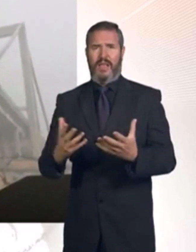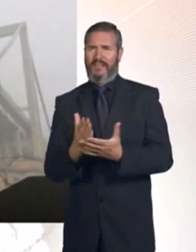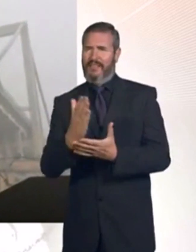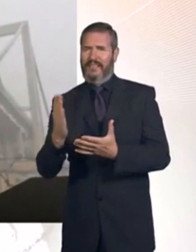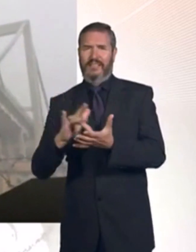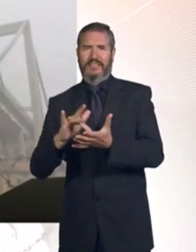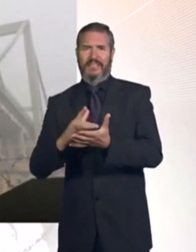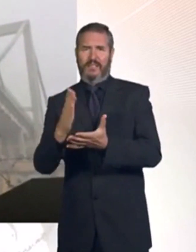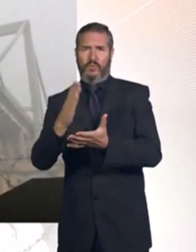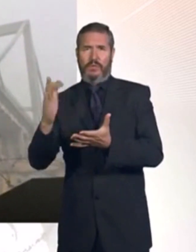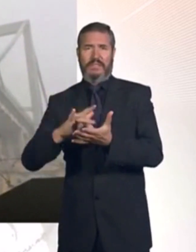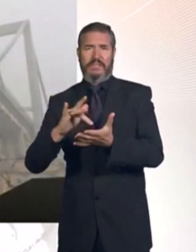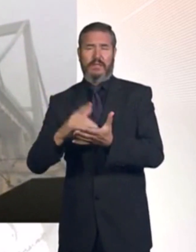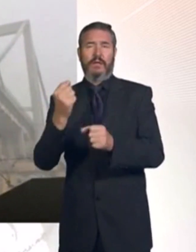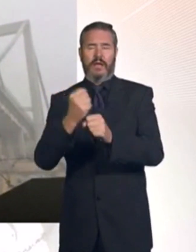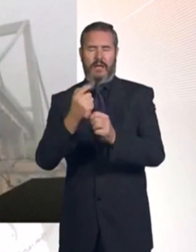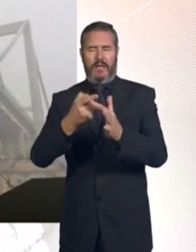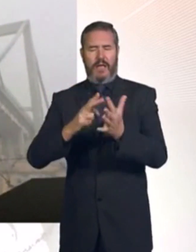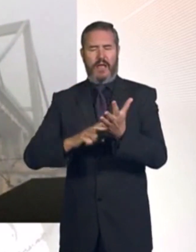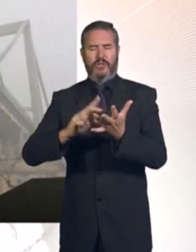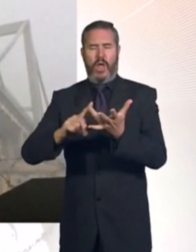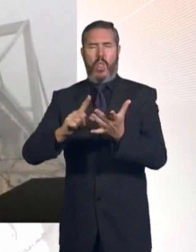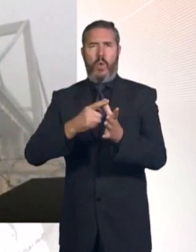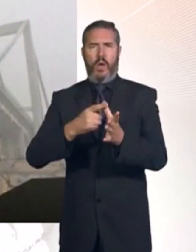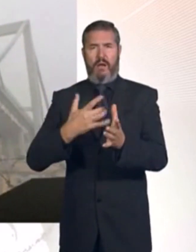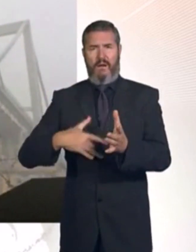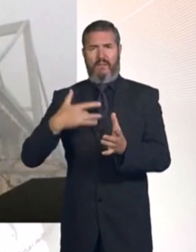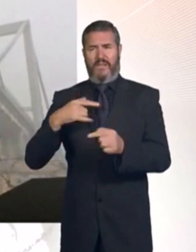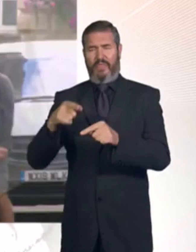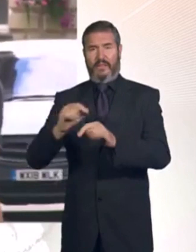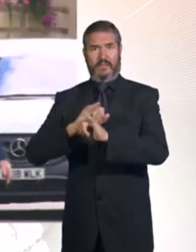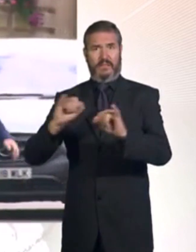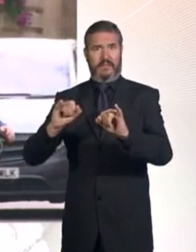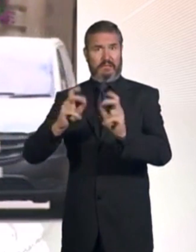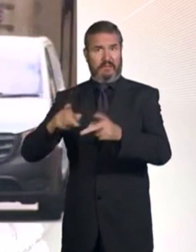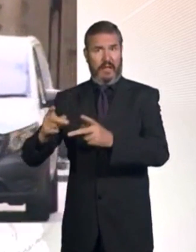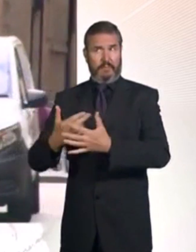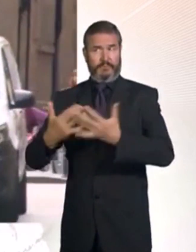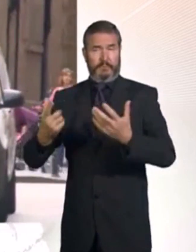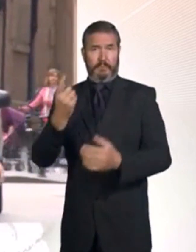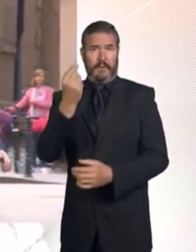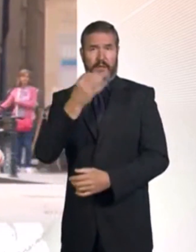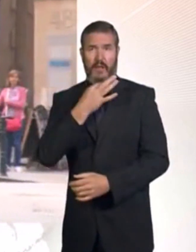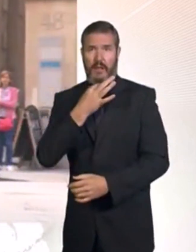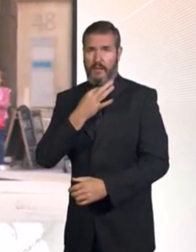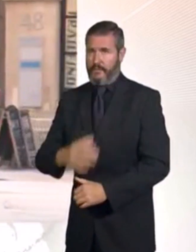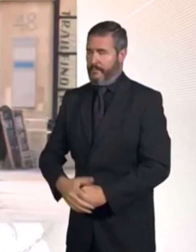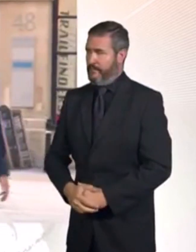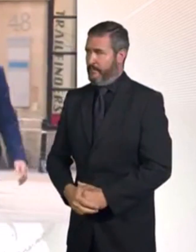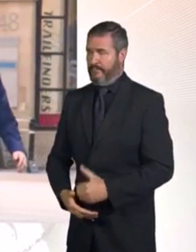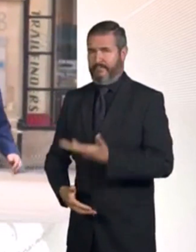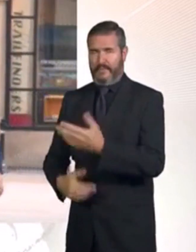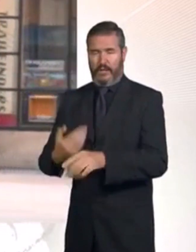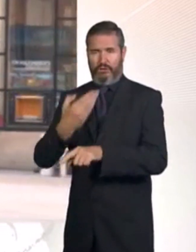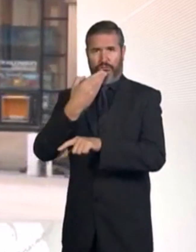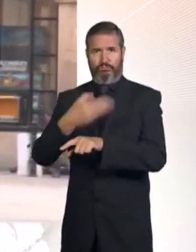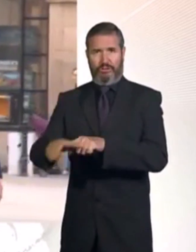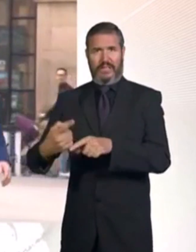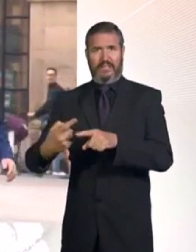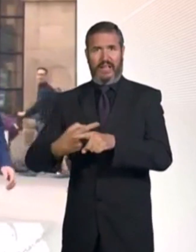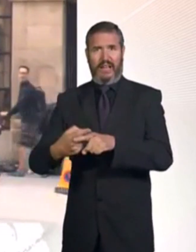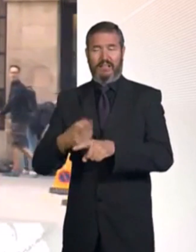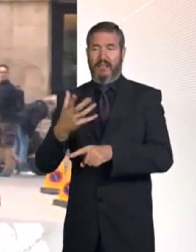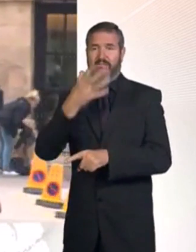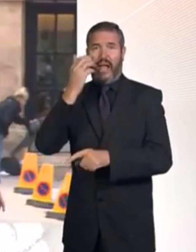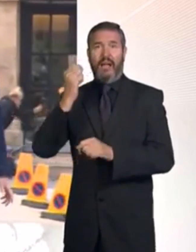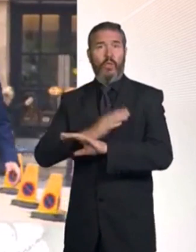with dozens feared dead. The government says it fears an immense tragedy. England cricketer Ben Stokes is found not guilty